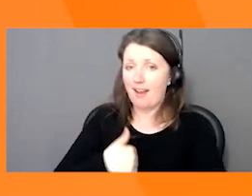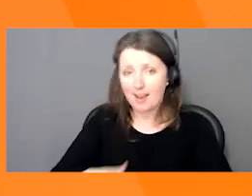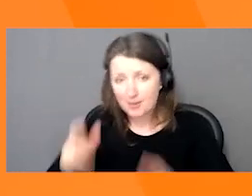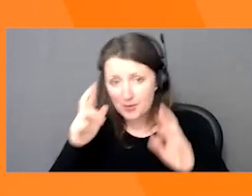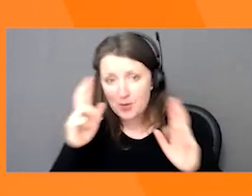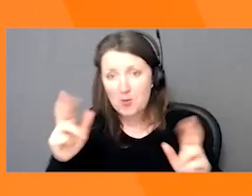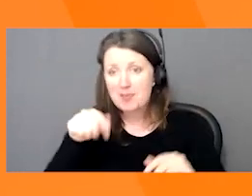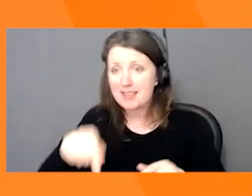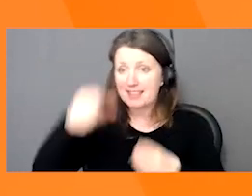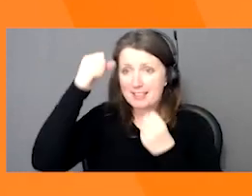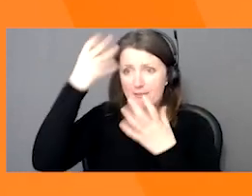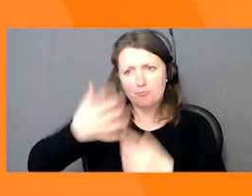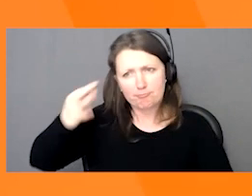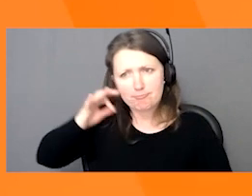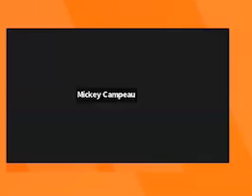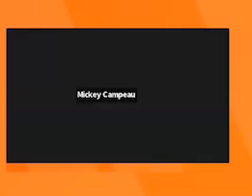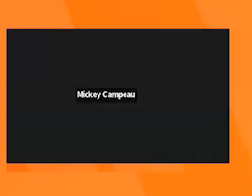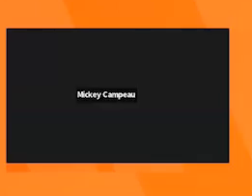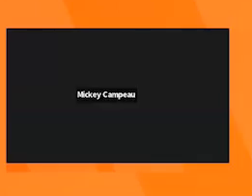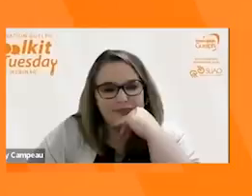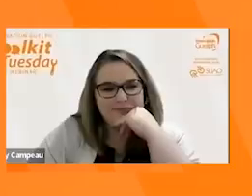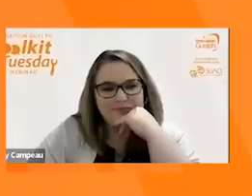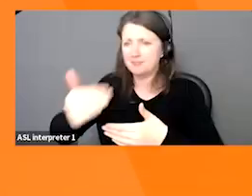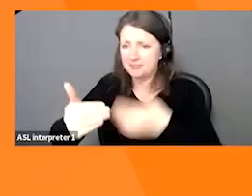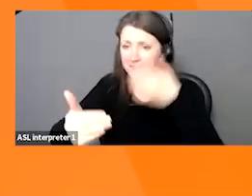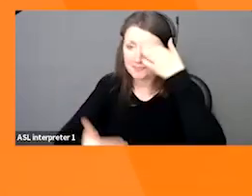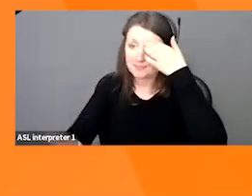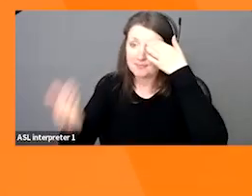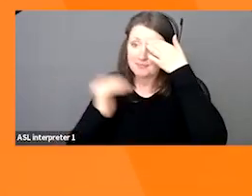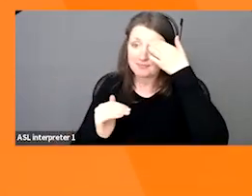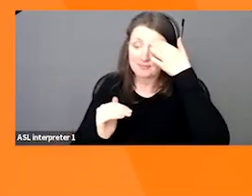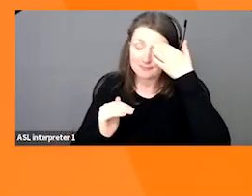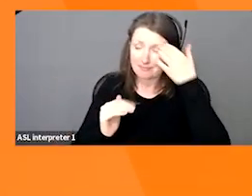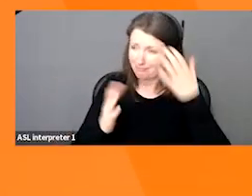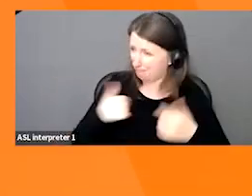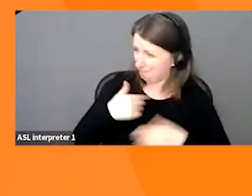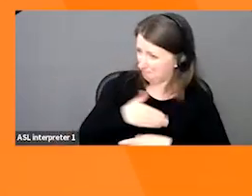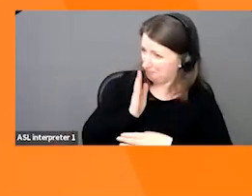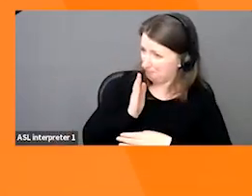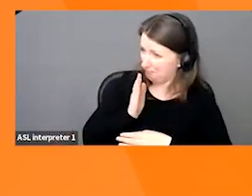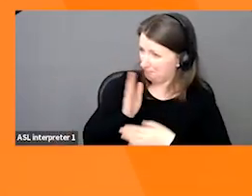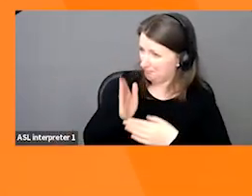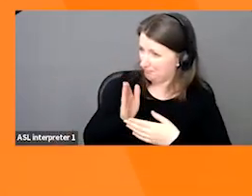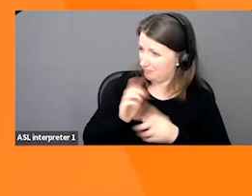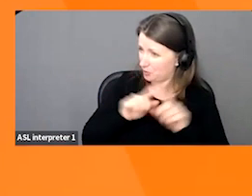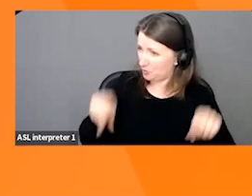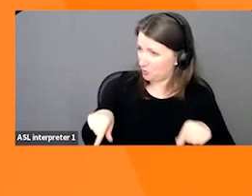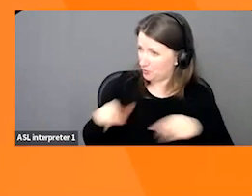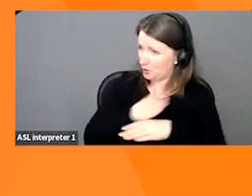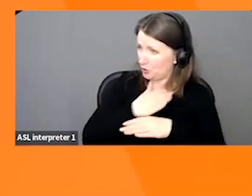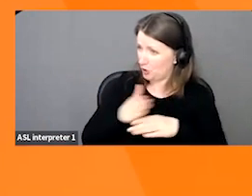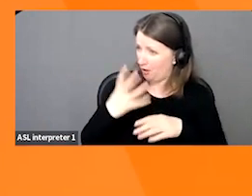manage and grow your business. Now, let's see if we have any questions and I guess I will stop. Do you want me to stop sharing, Adelaide?